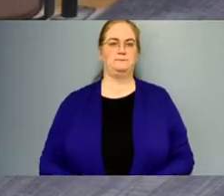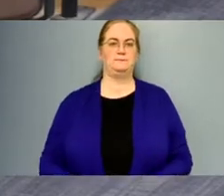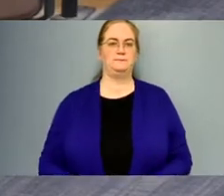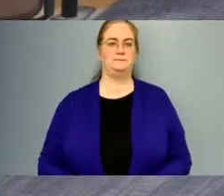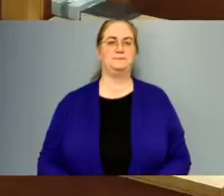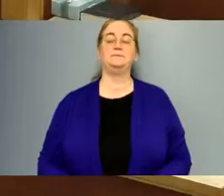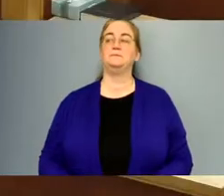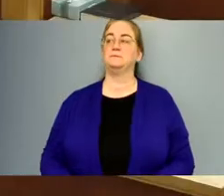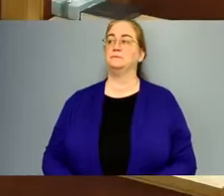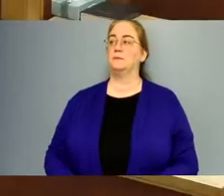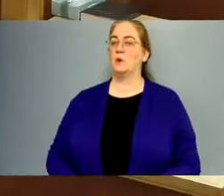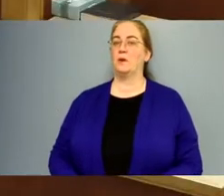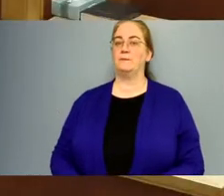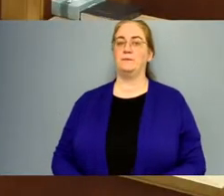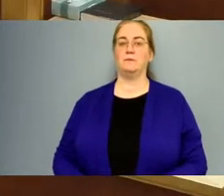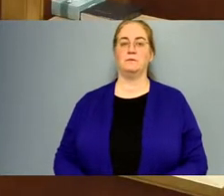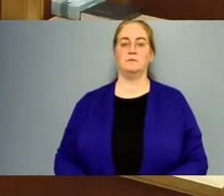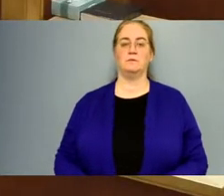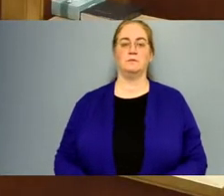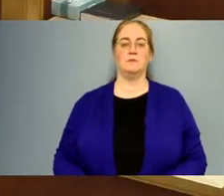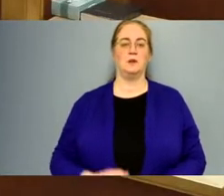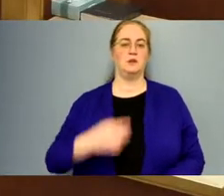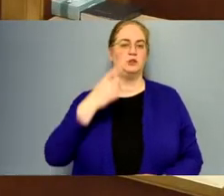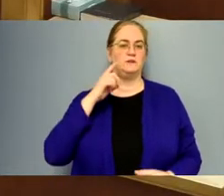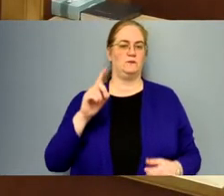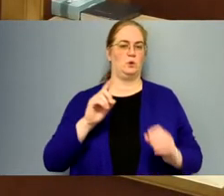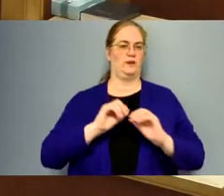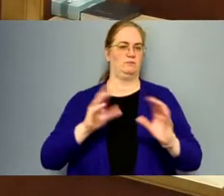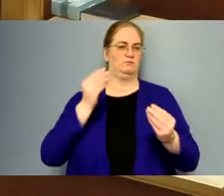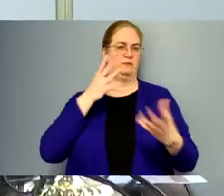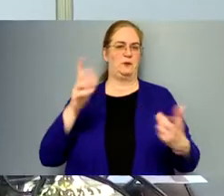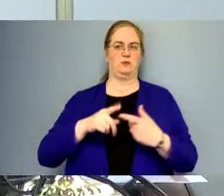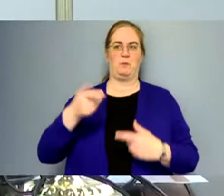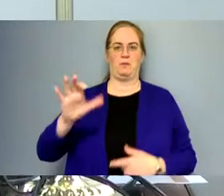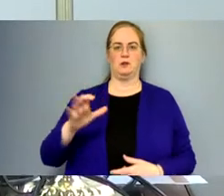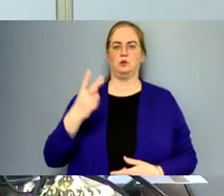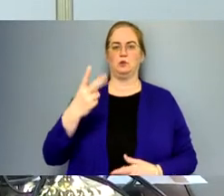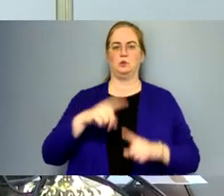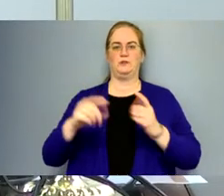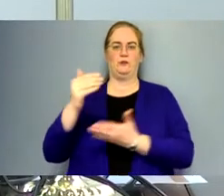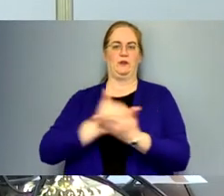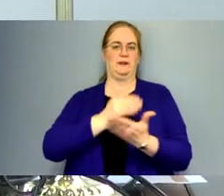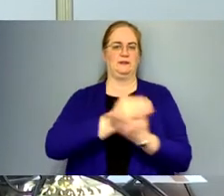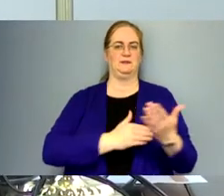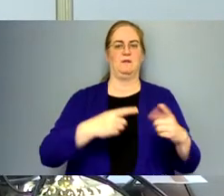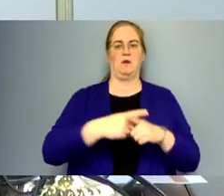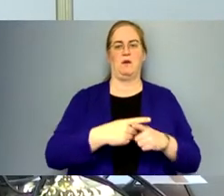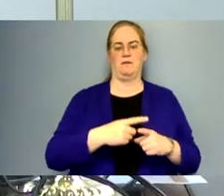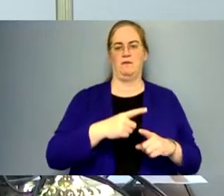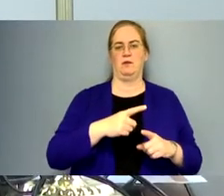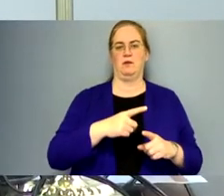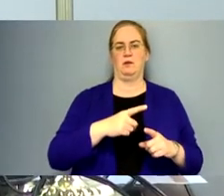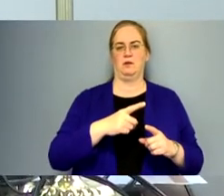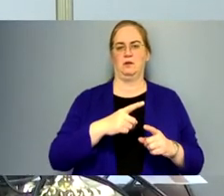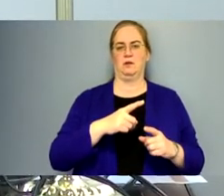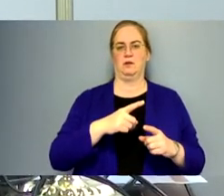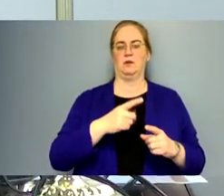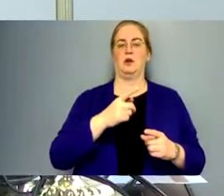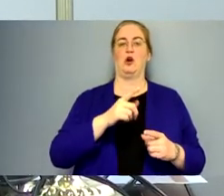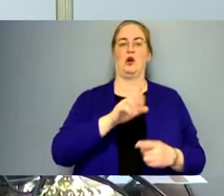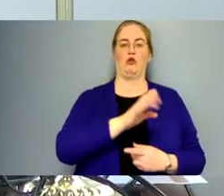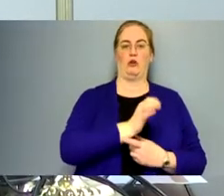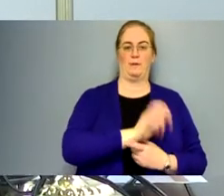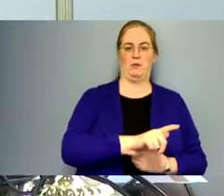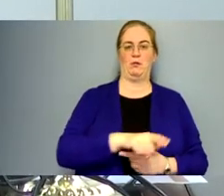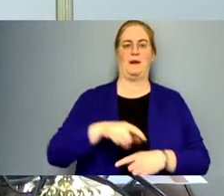Okay. And just for information for the public, there are two different lists of conflict counsels, so criminal and, uh, dependency. And